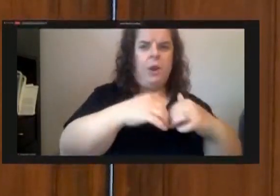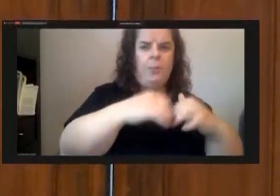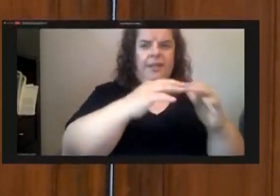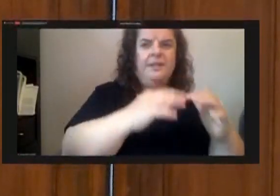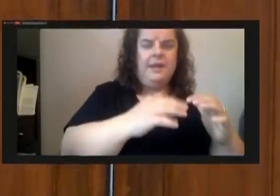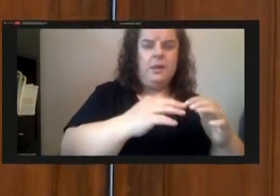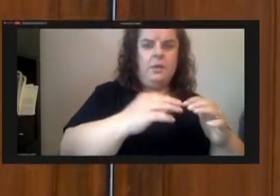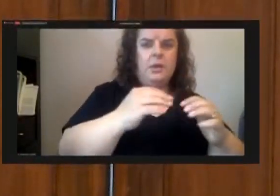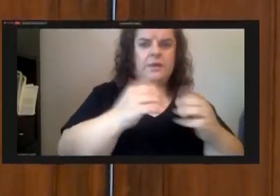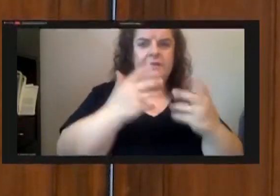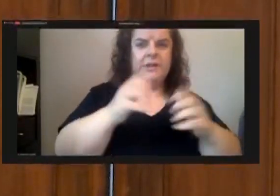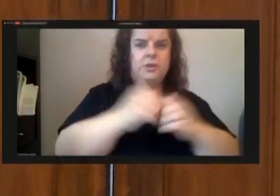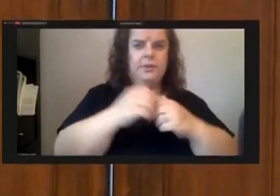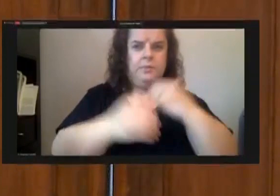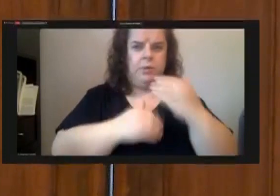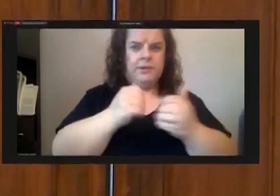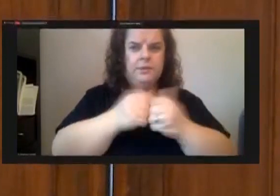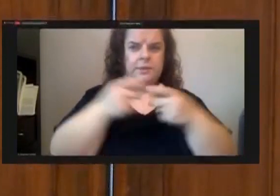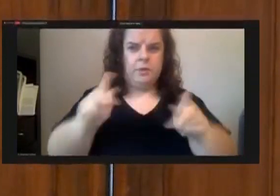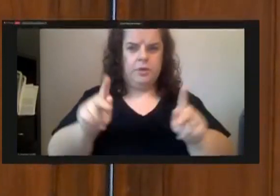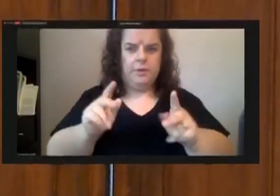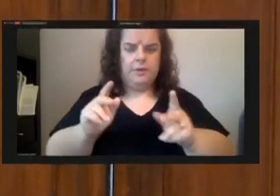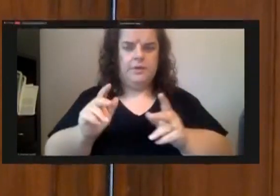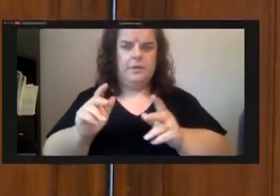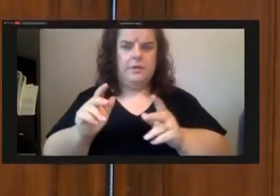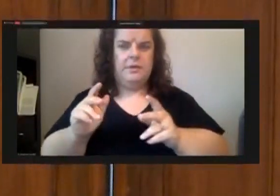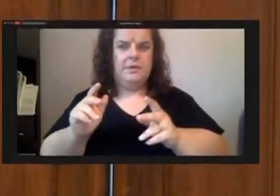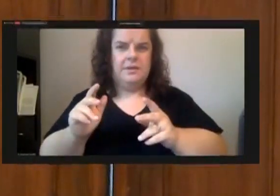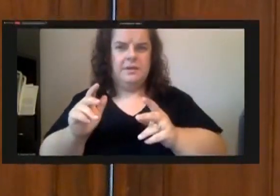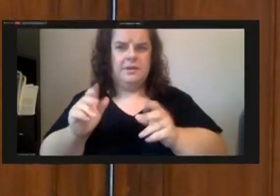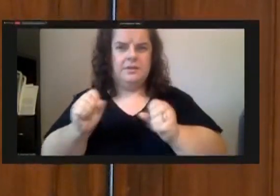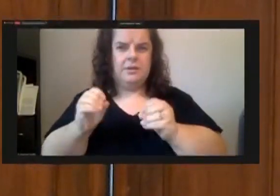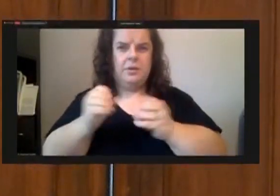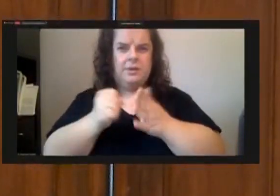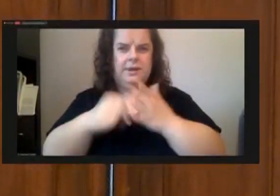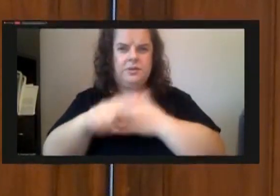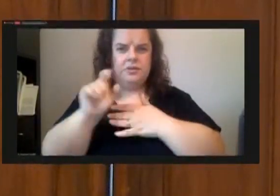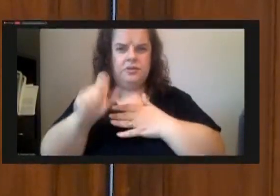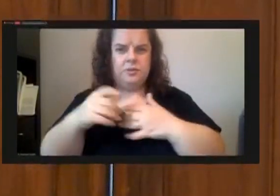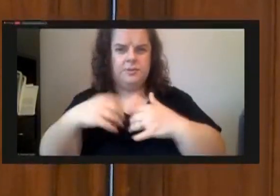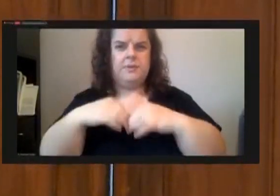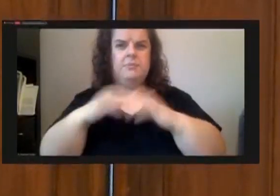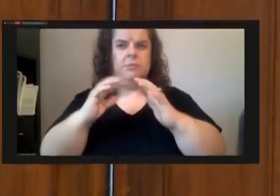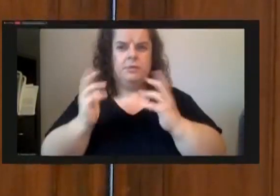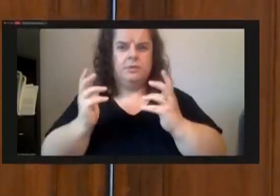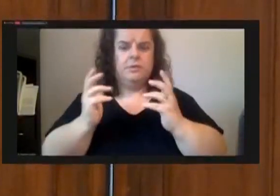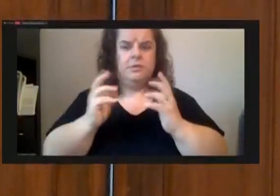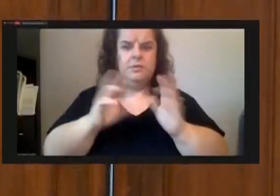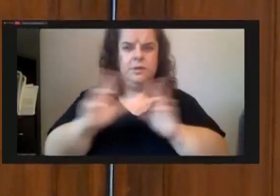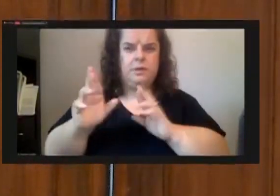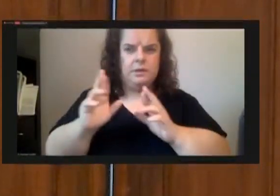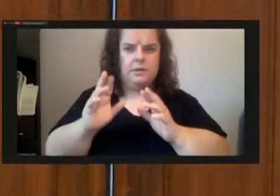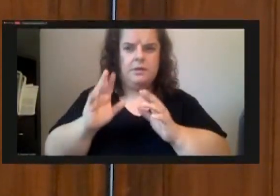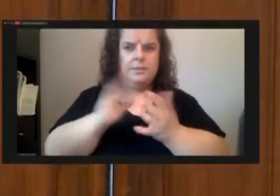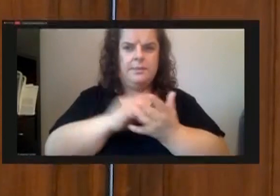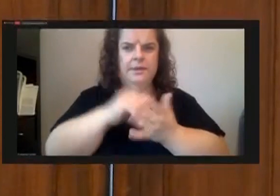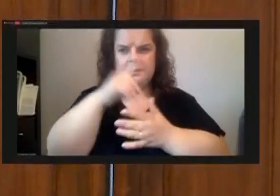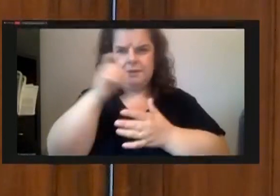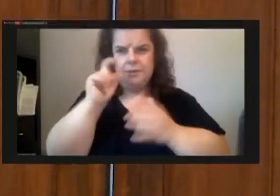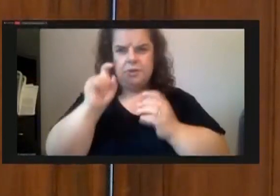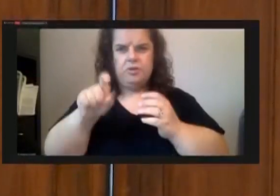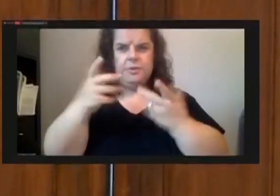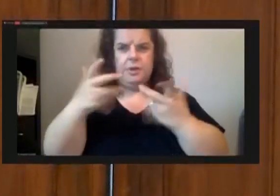and um this time next year it should be built out as well yeah next year mid-summer sometime we should be occupied and in there and